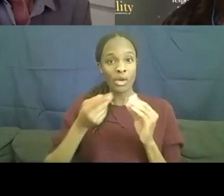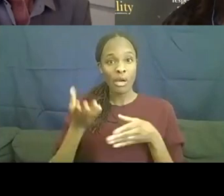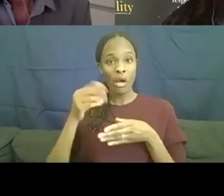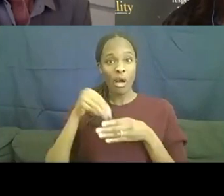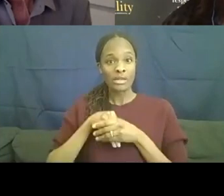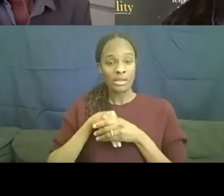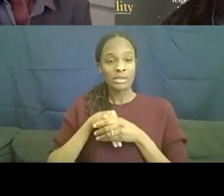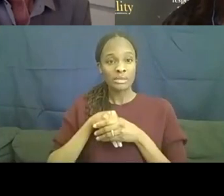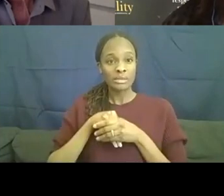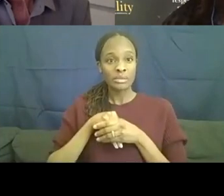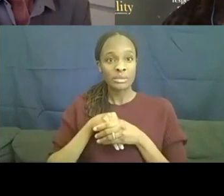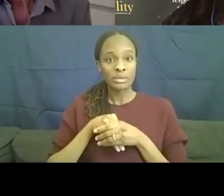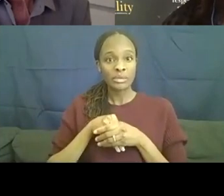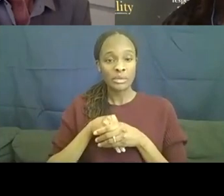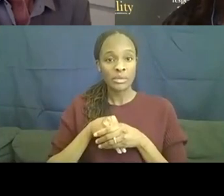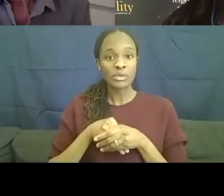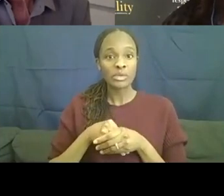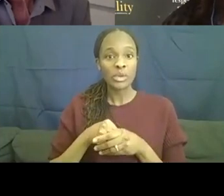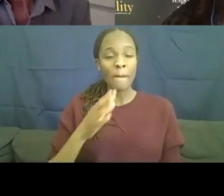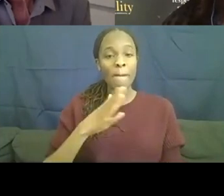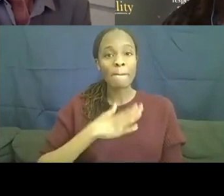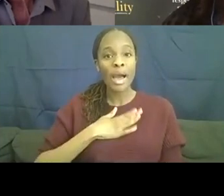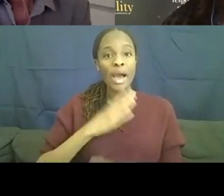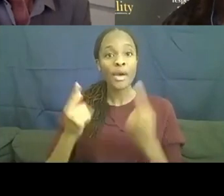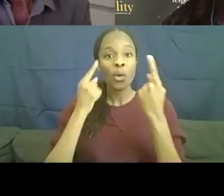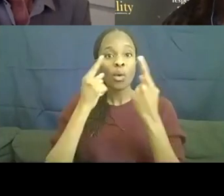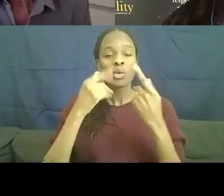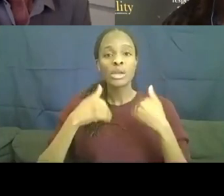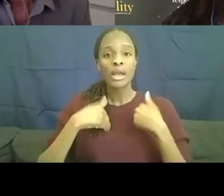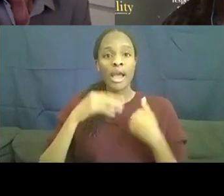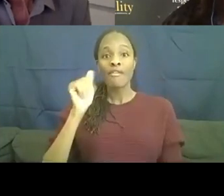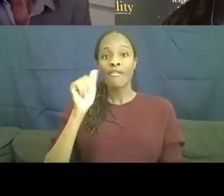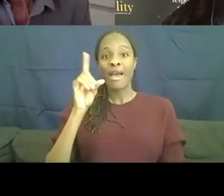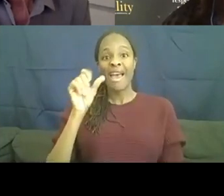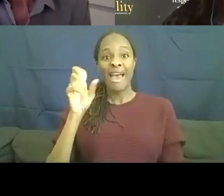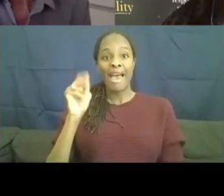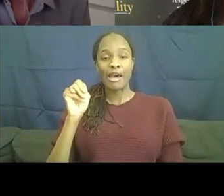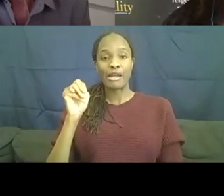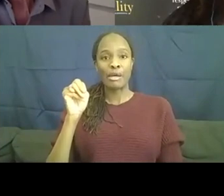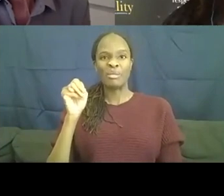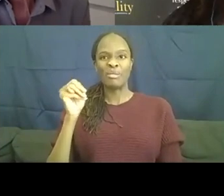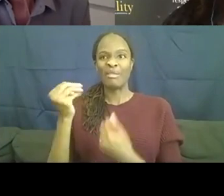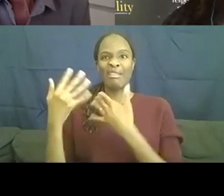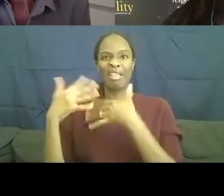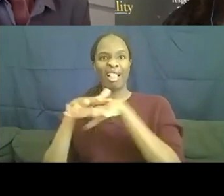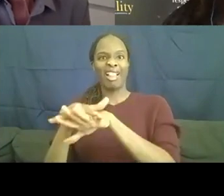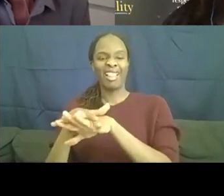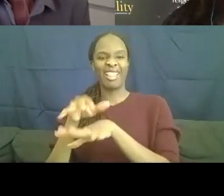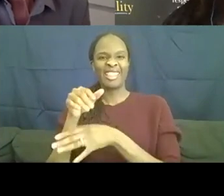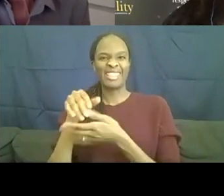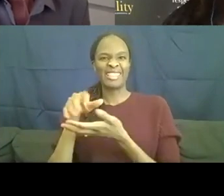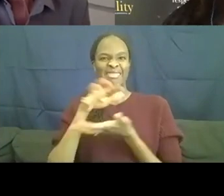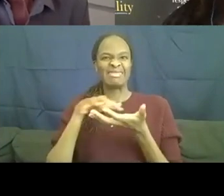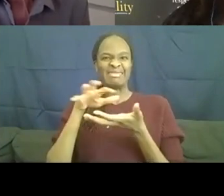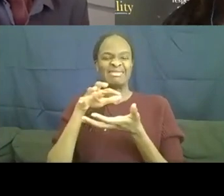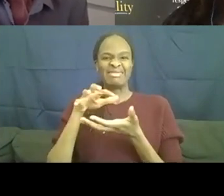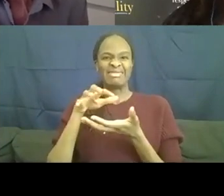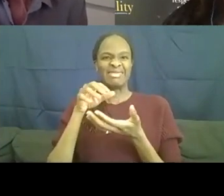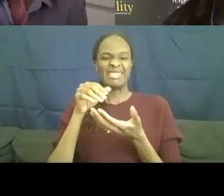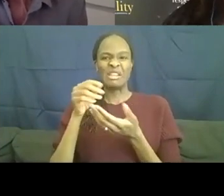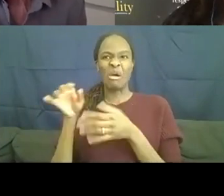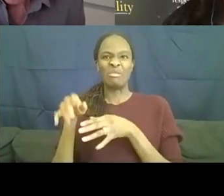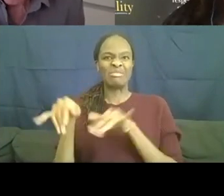that if my goal is to have Adam blend in, I'm going to fail. Because Adam is designed to stick out. Okay?